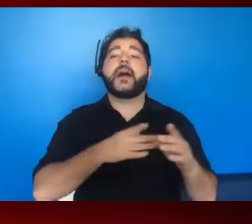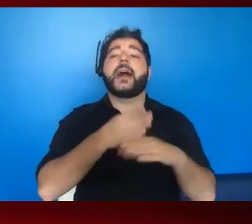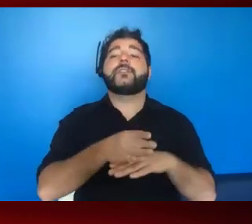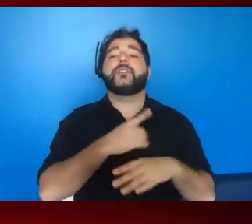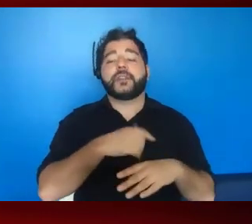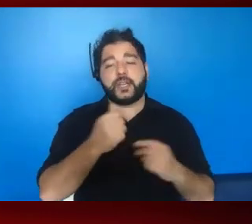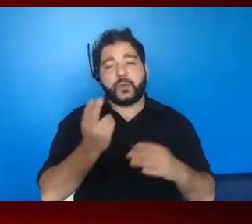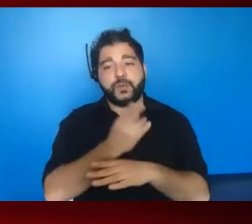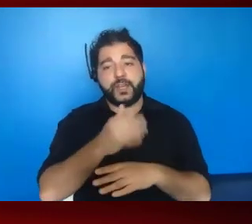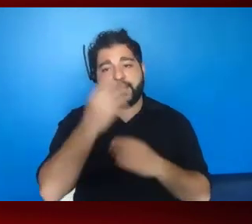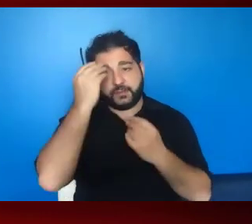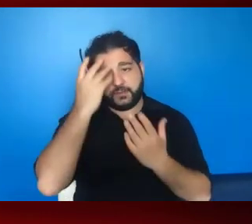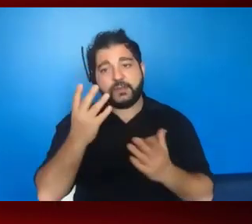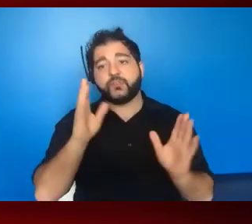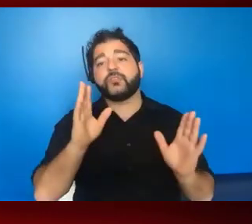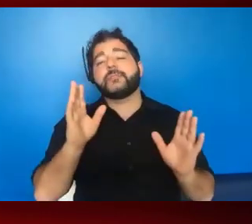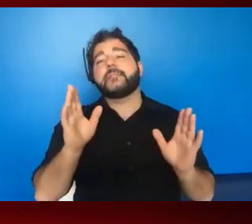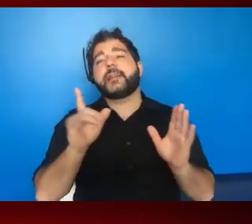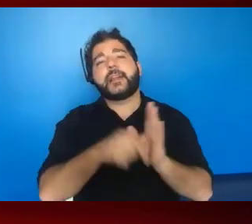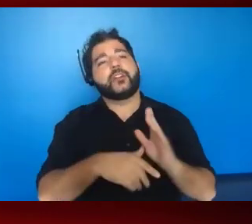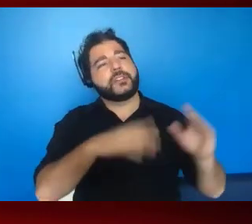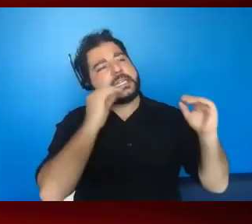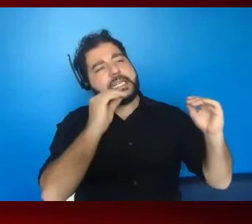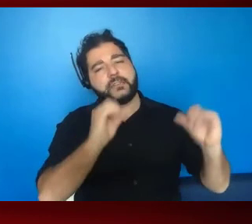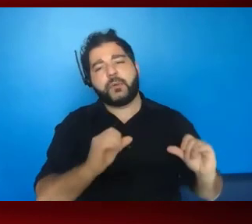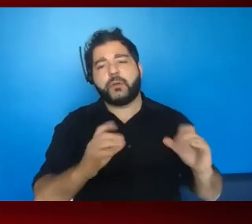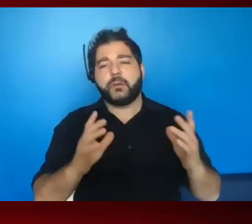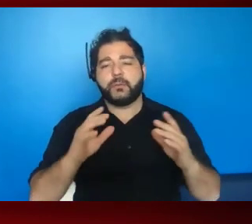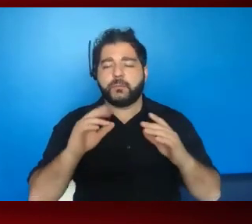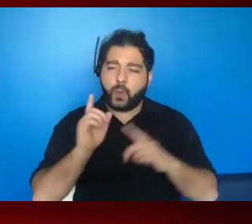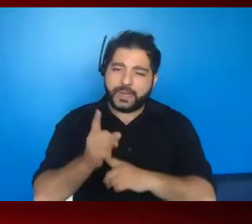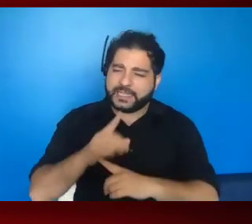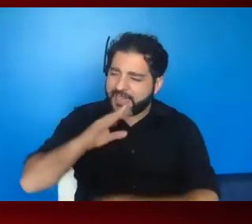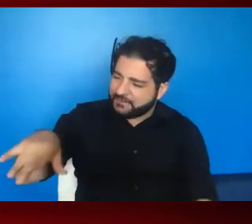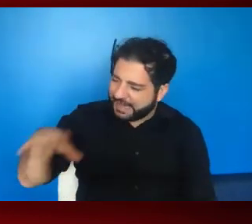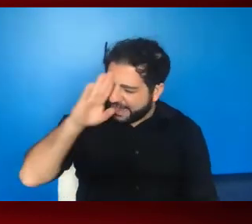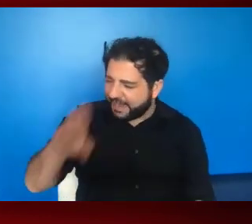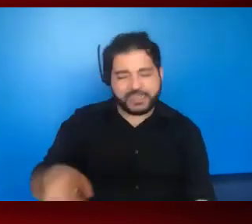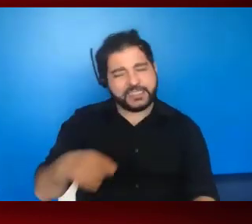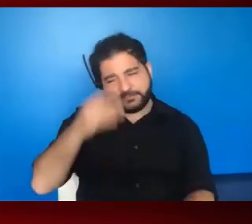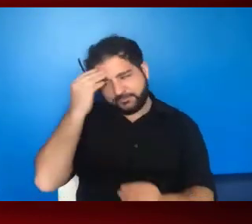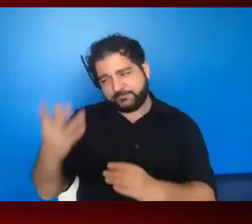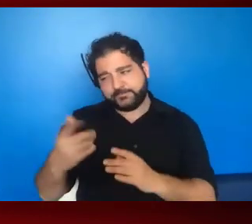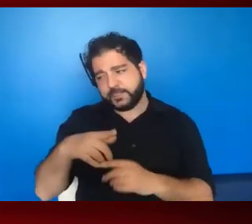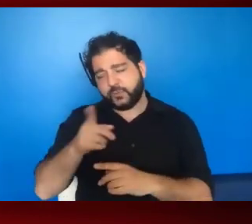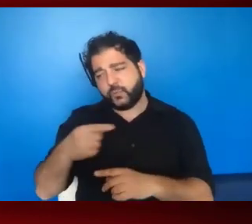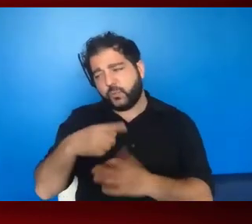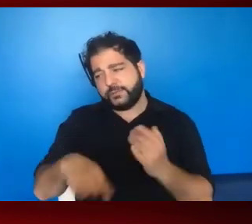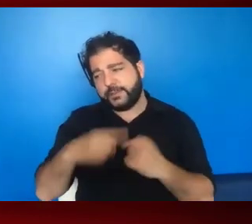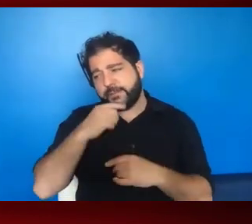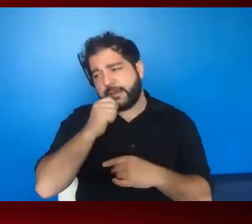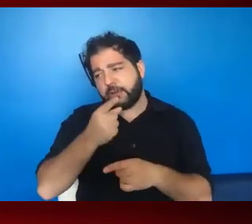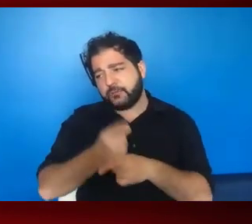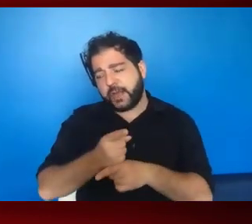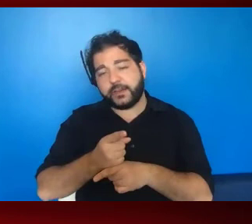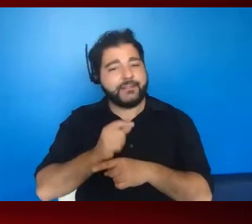kind of use it as a, you know, just a teachable moment. Hey, you know, this wasn't quite correct, you know, you, know, and,